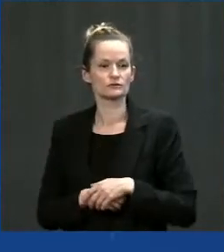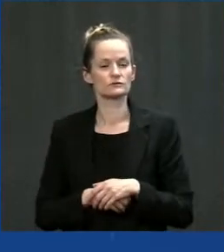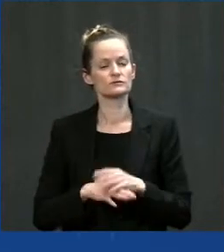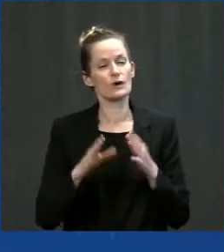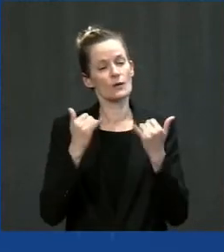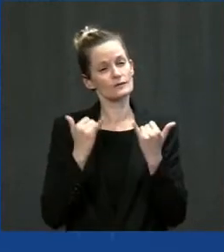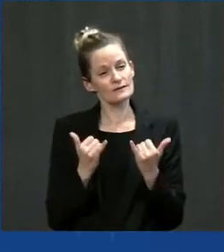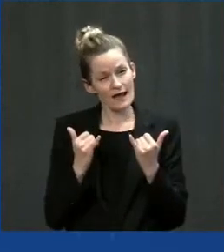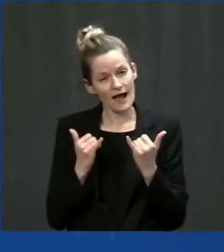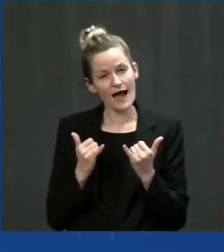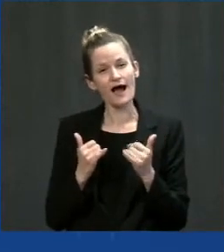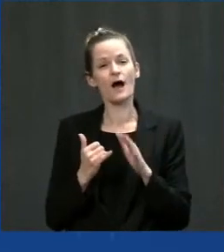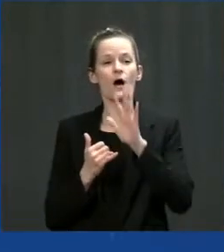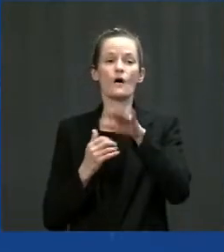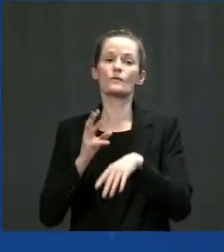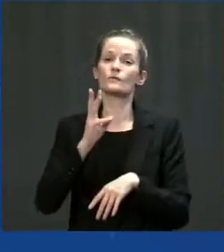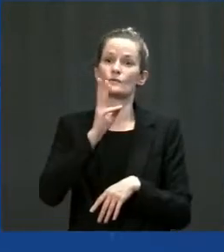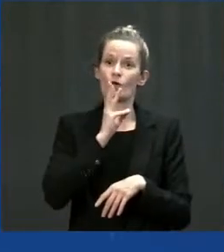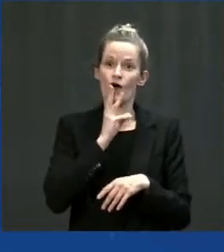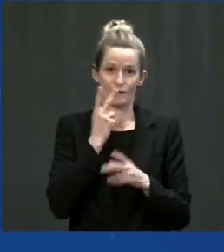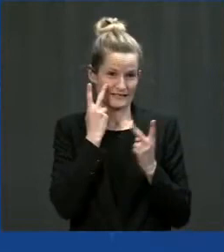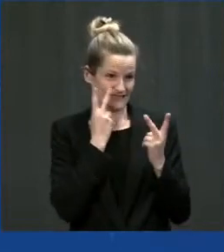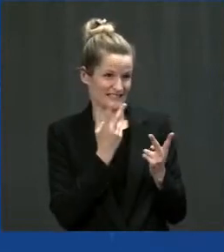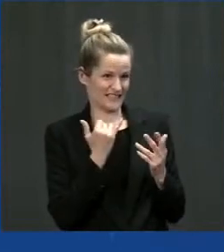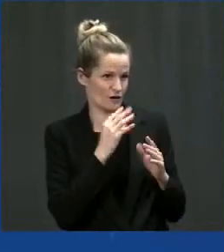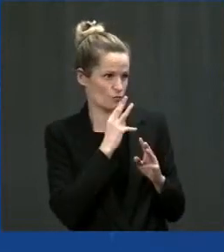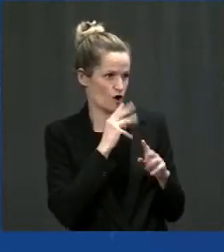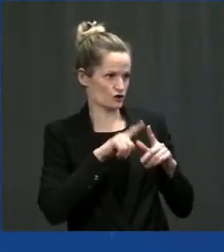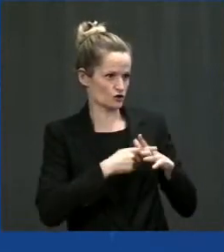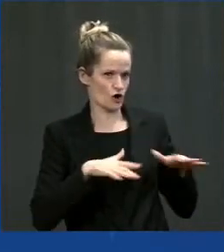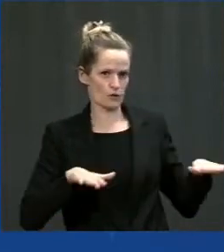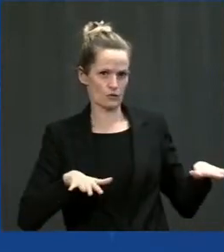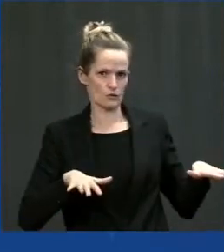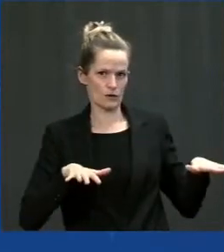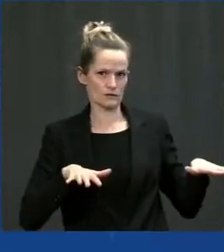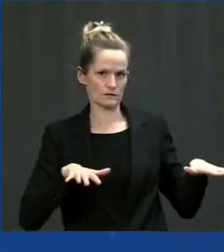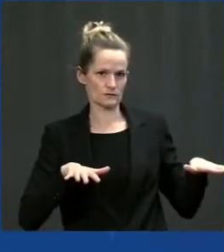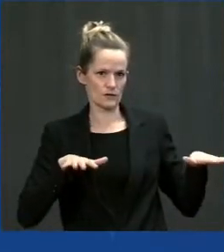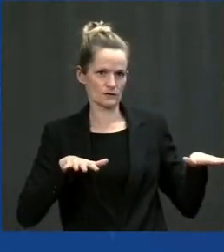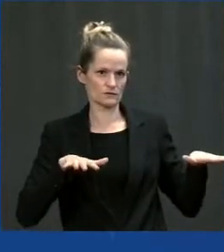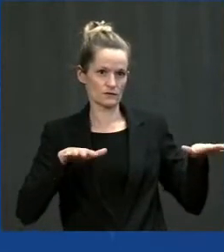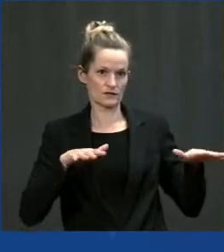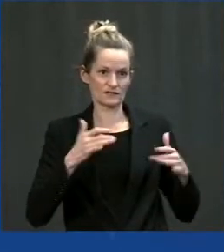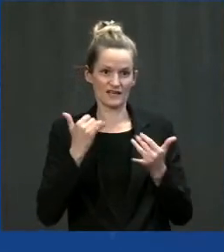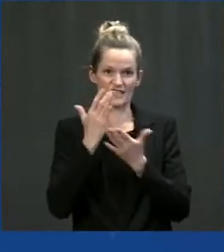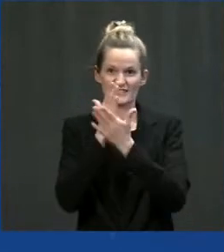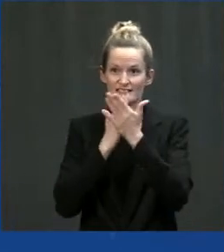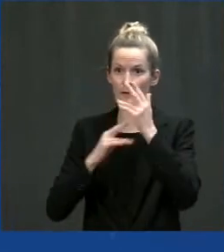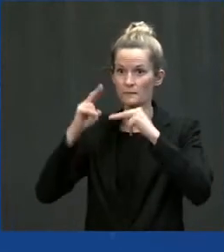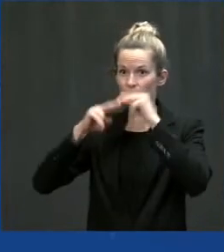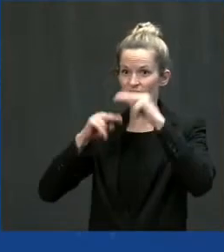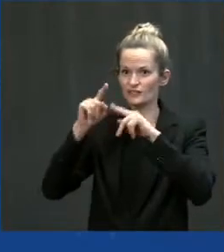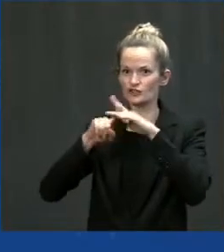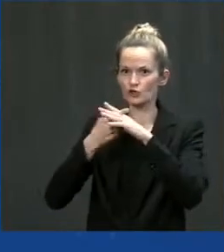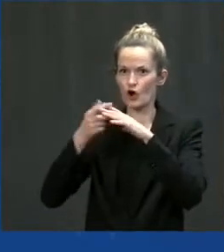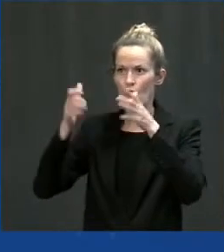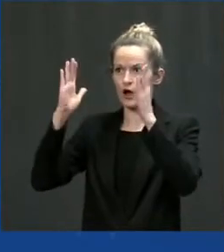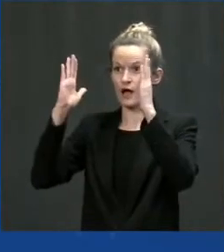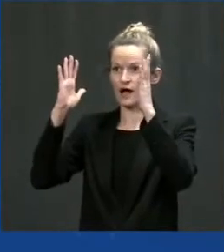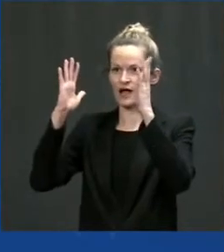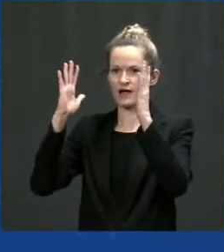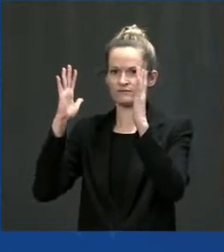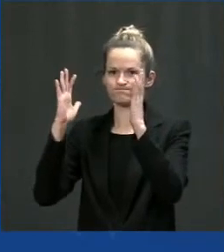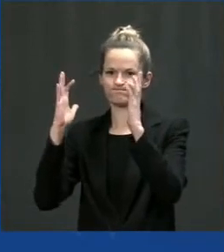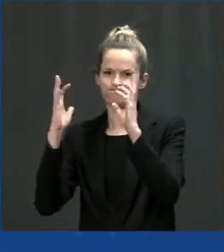seas and buildings literally sinking or tilting and losing their ability to stand. I mean, it's a big